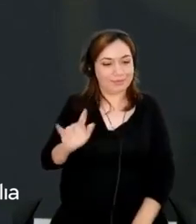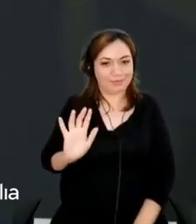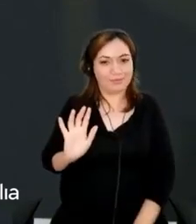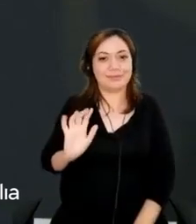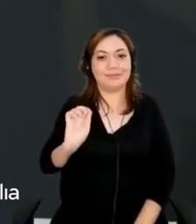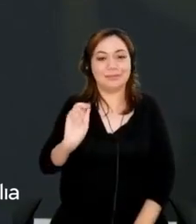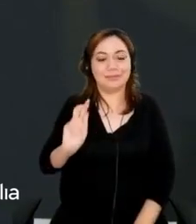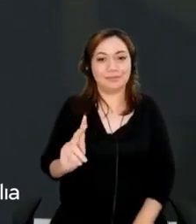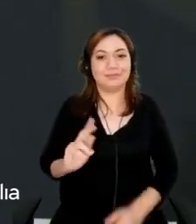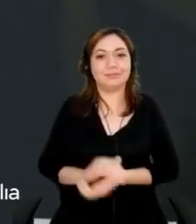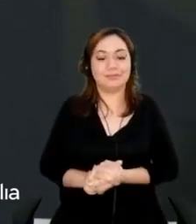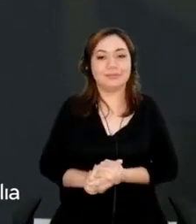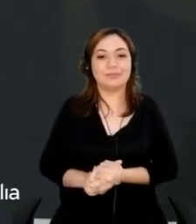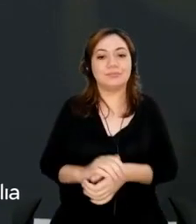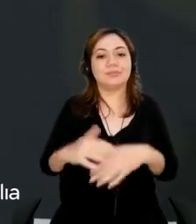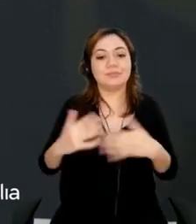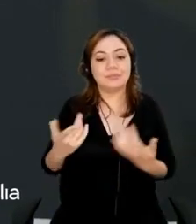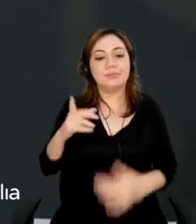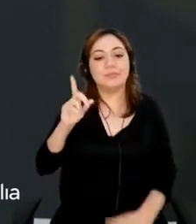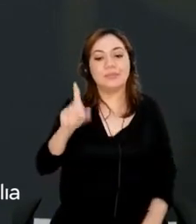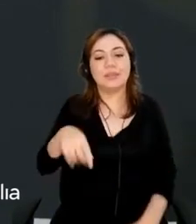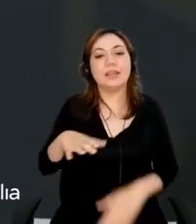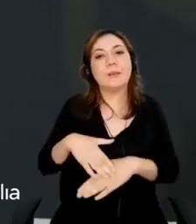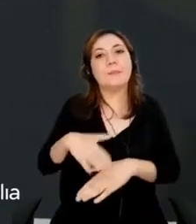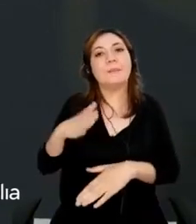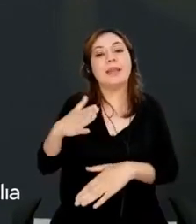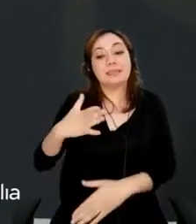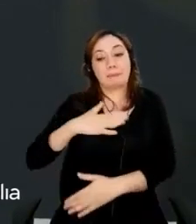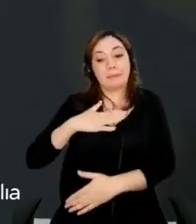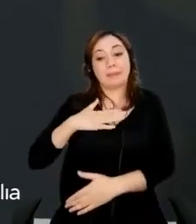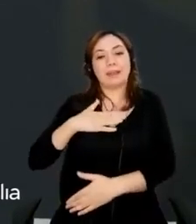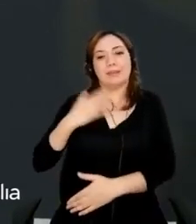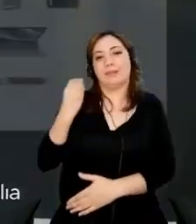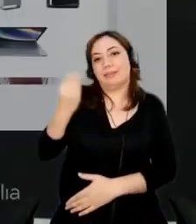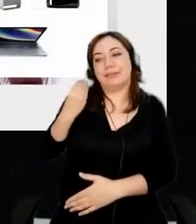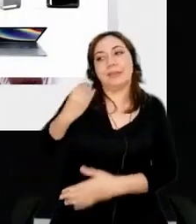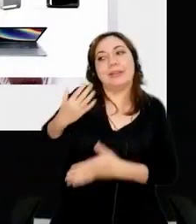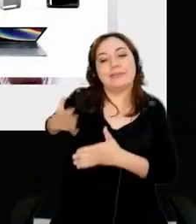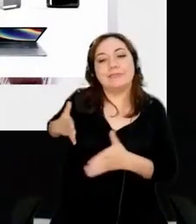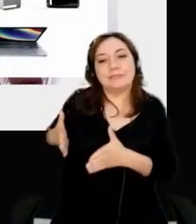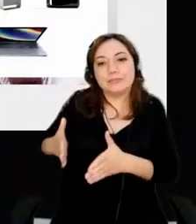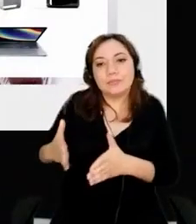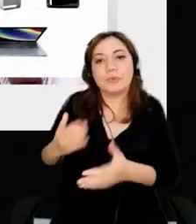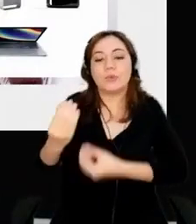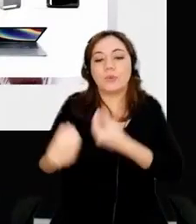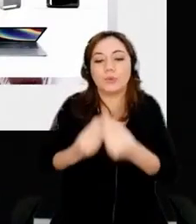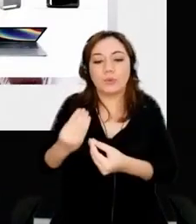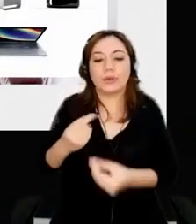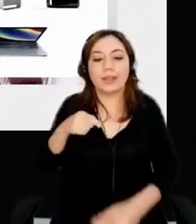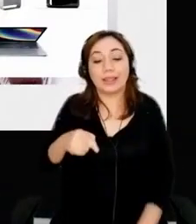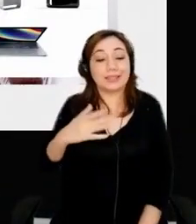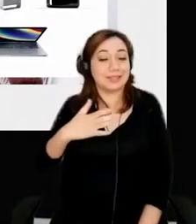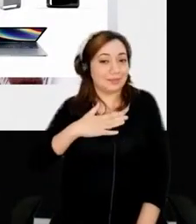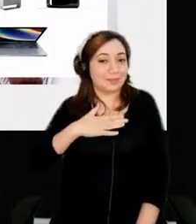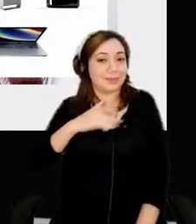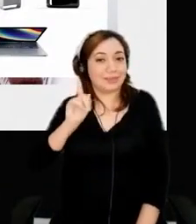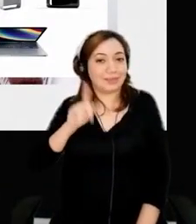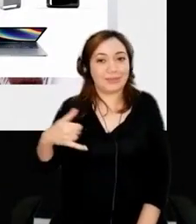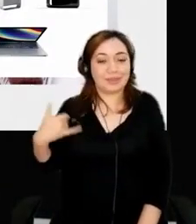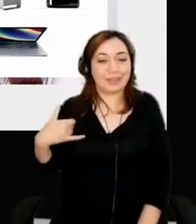Yeah. So, this is really more about my own journey, about how I keep up. This is me when I was about 12 years old.